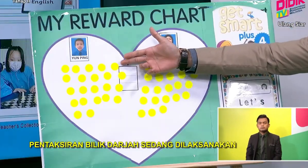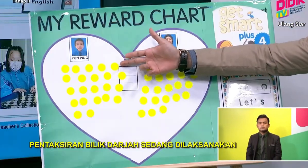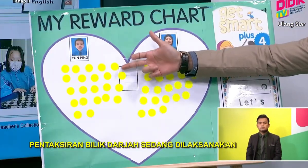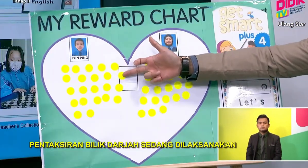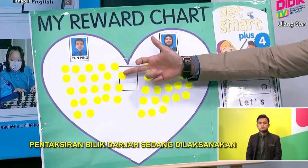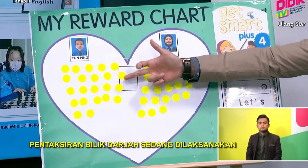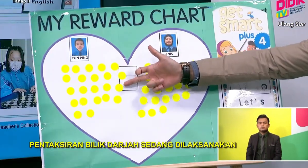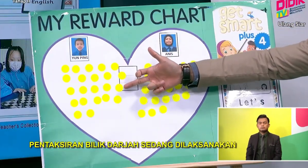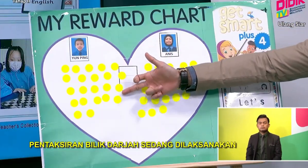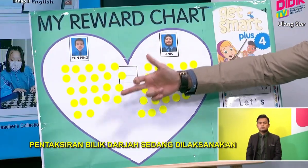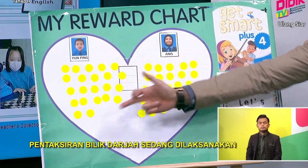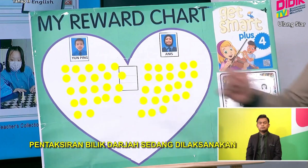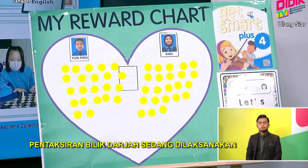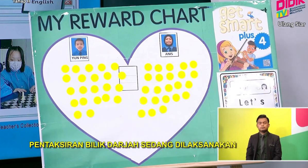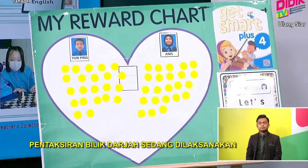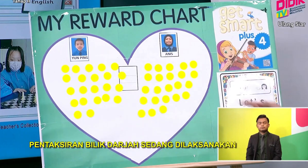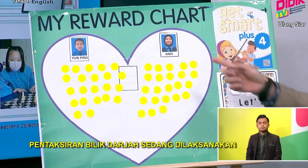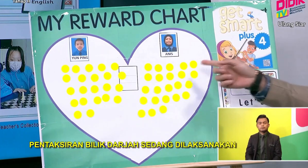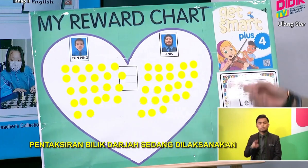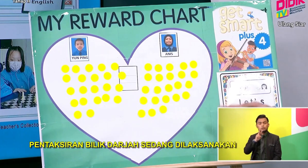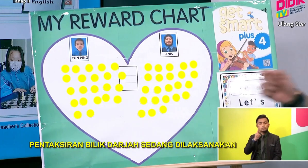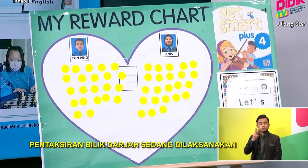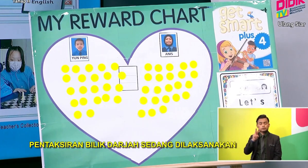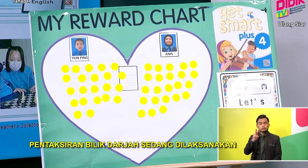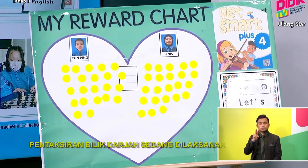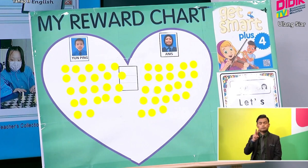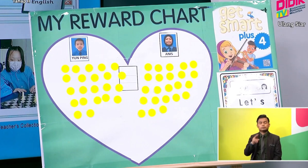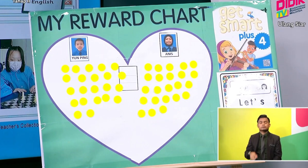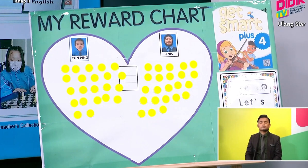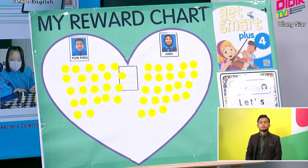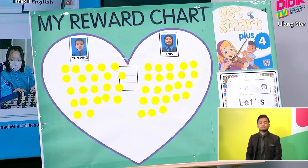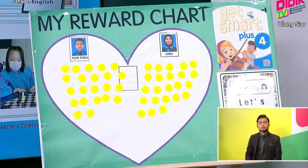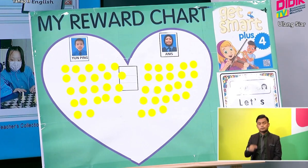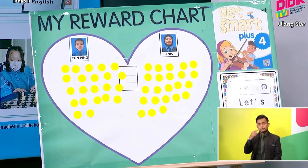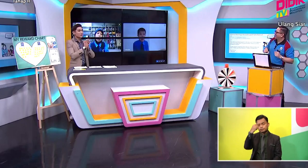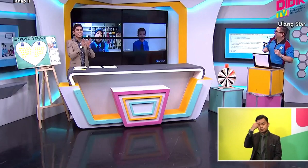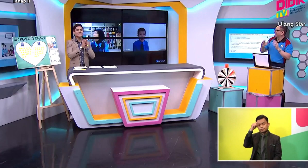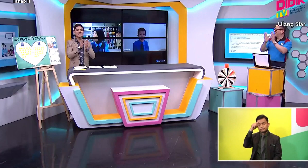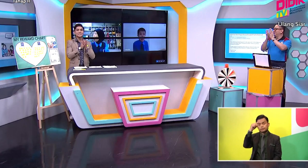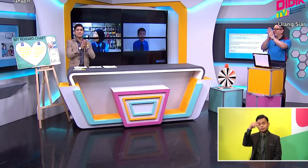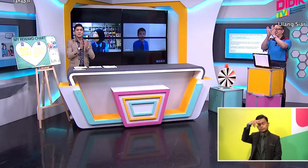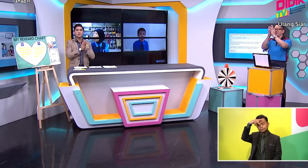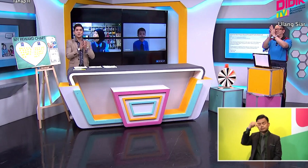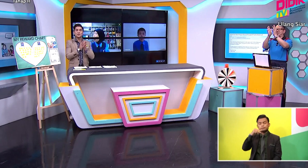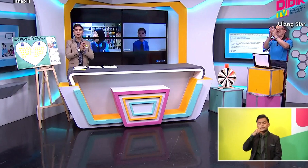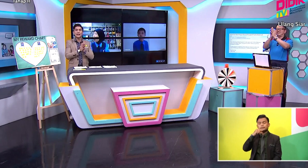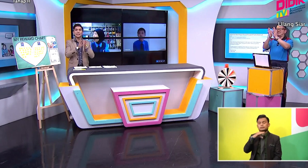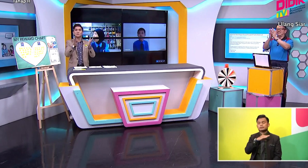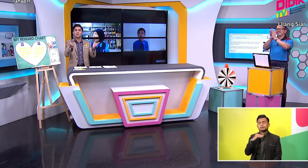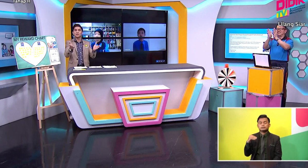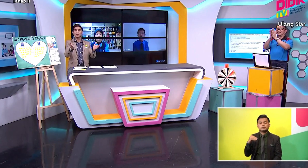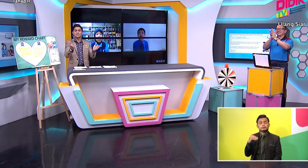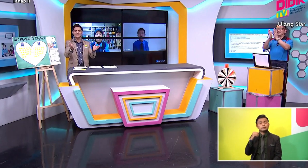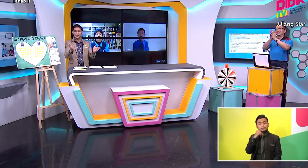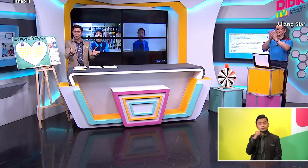5, 10, 15, 22 stars. And Anis has 23 stars. Yeah. Well done. And